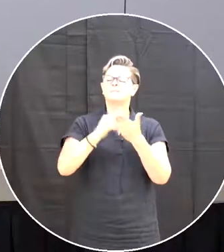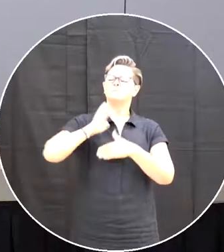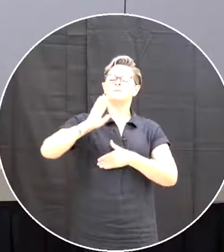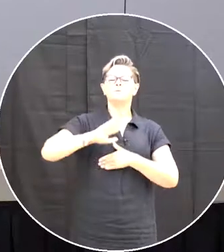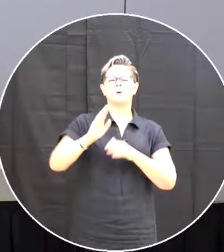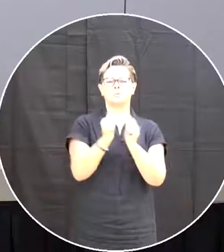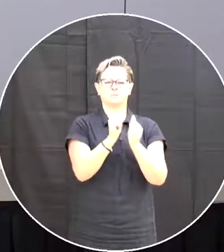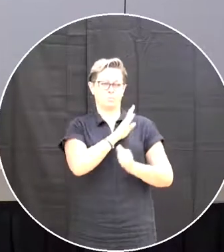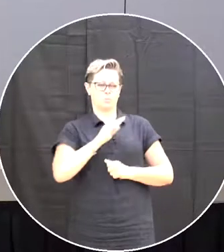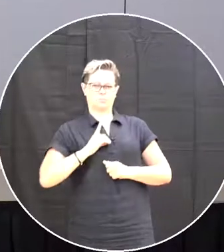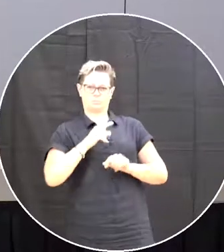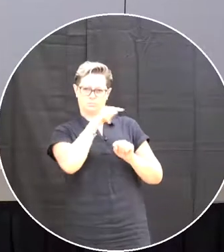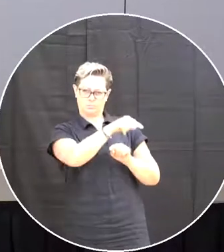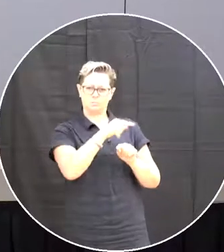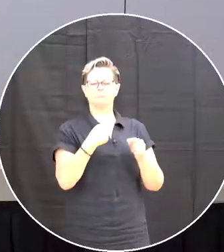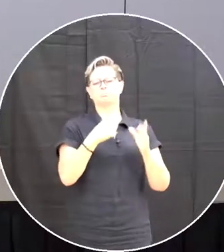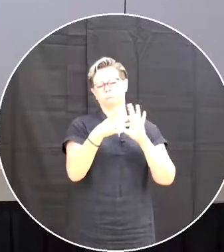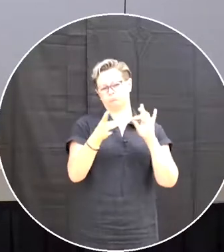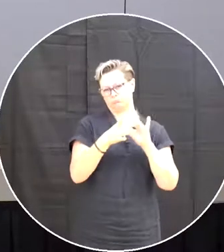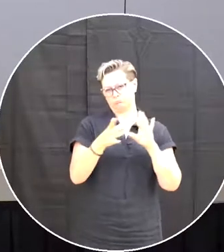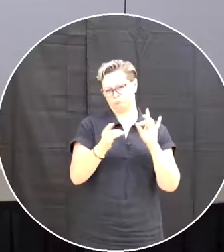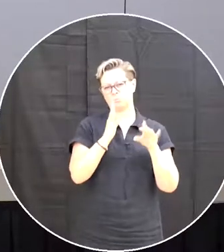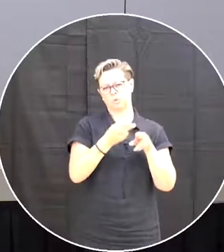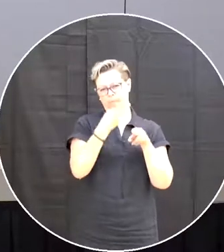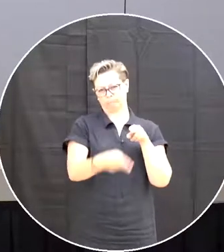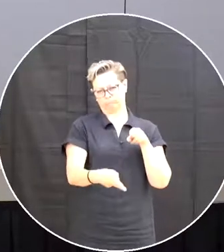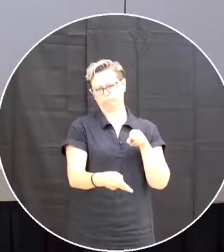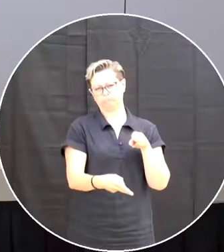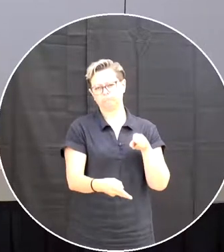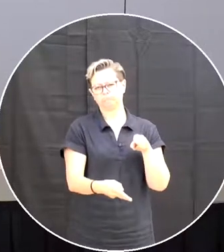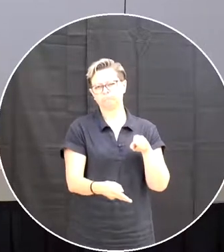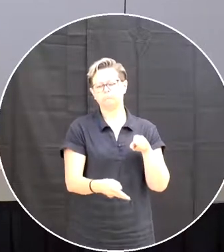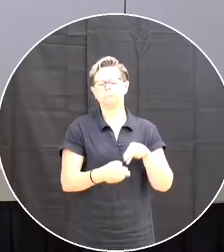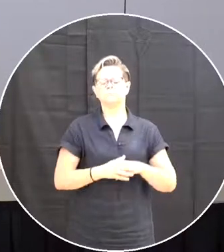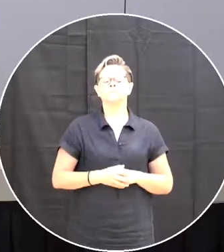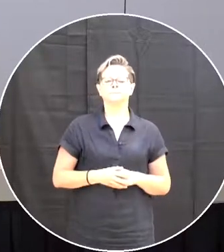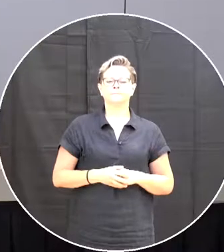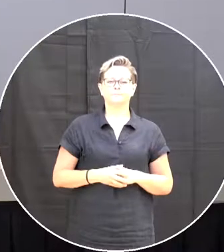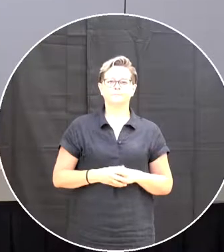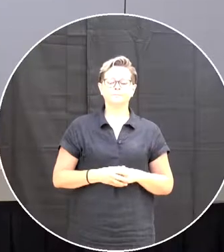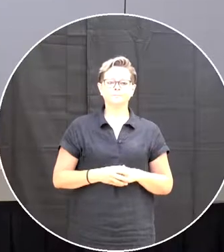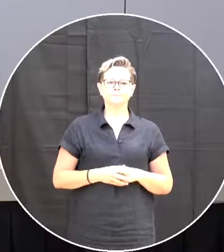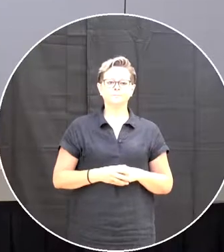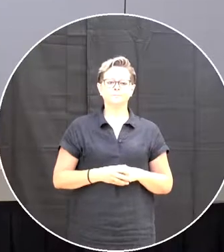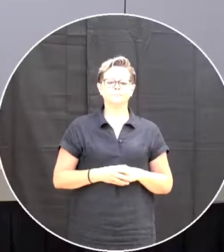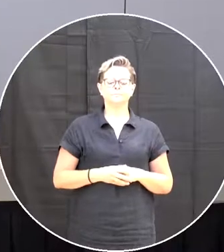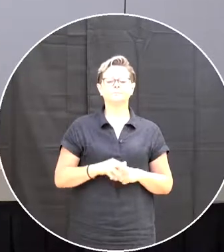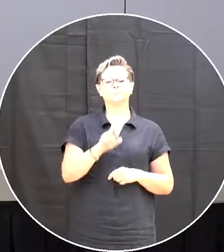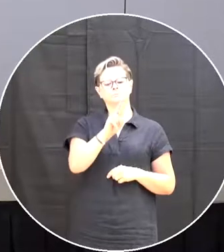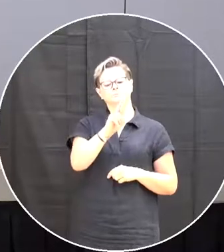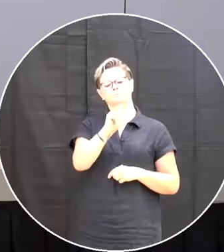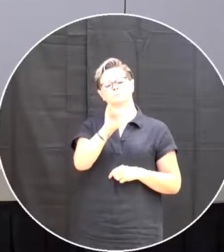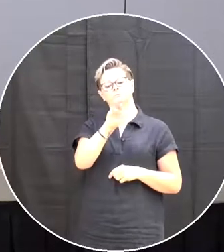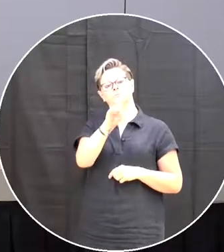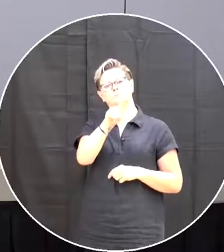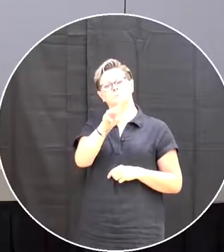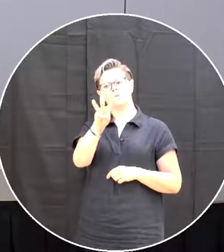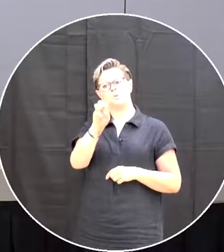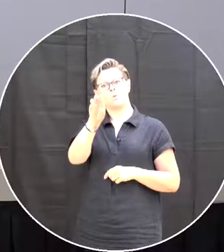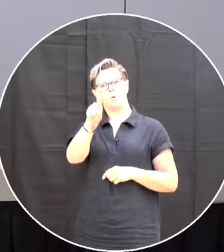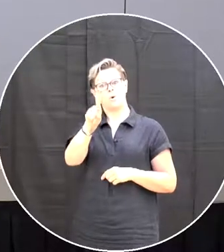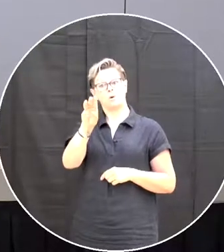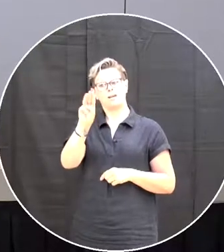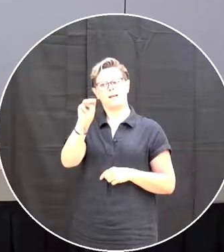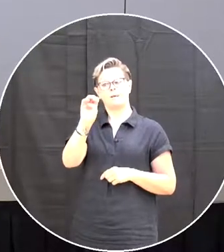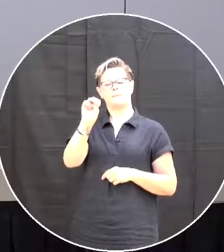the preamble will be perhaps a little shorter than it would be under other circumstances raymond ward memorial school had